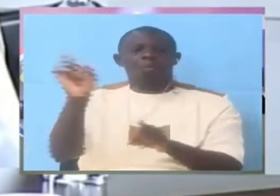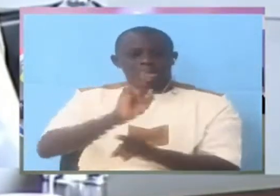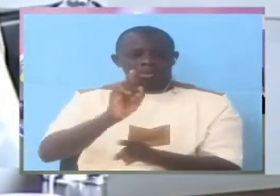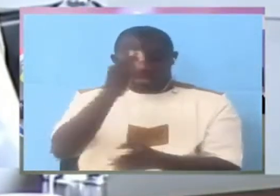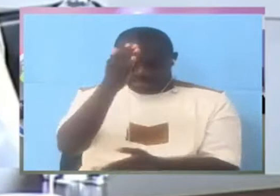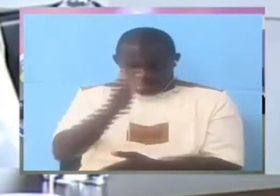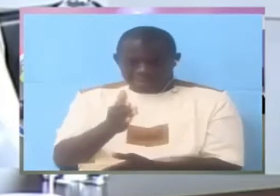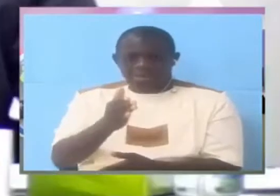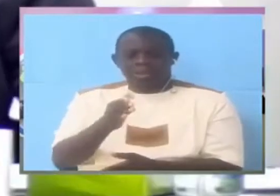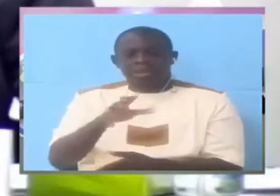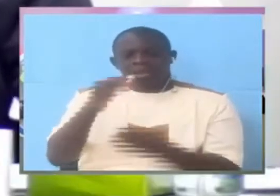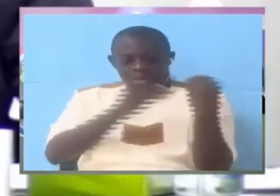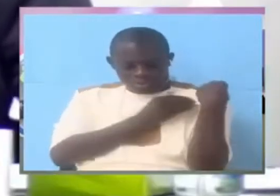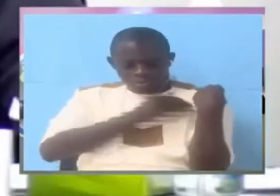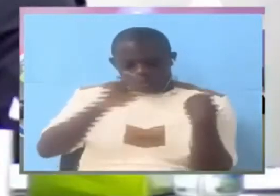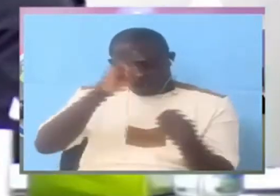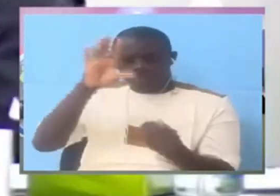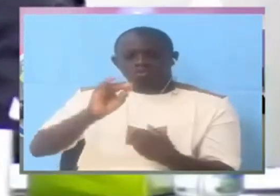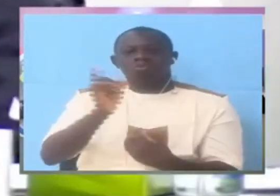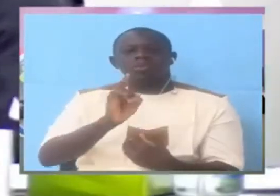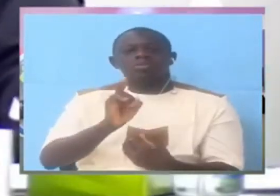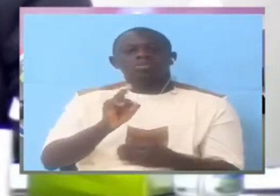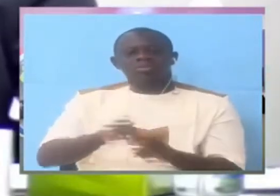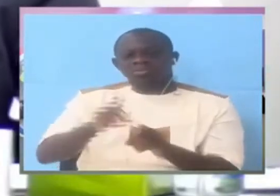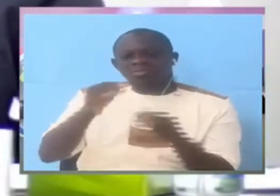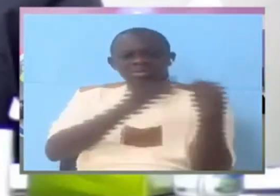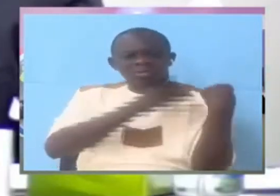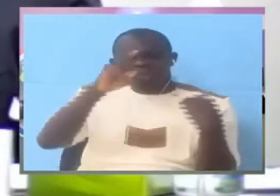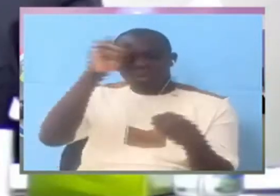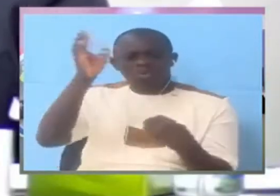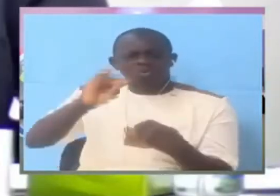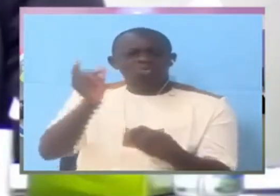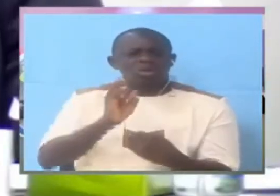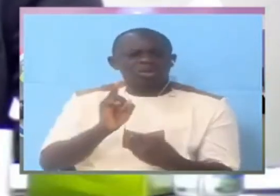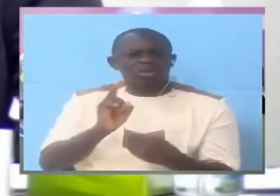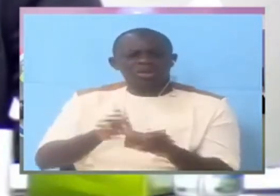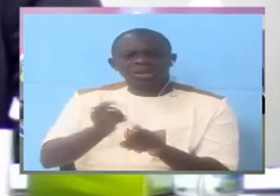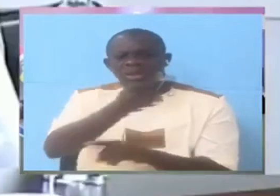-espionage. So what are their functions? What do they do?